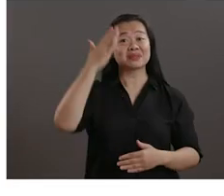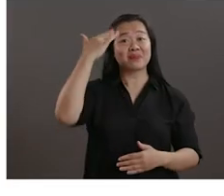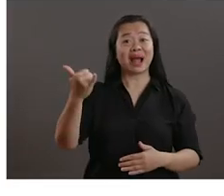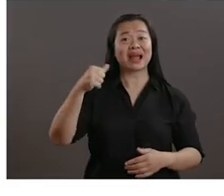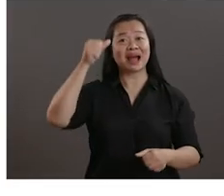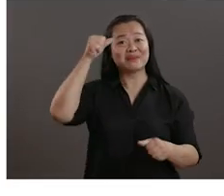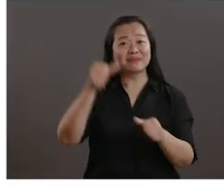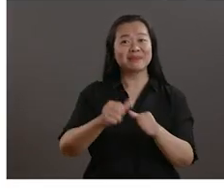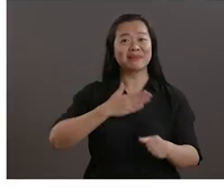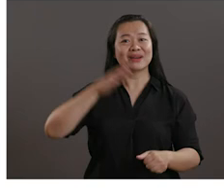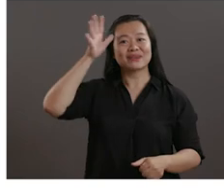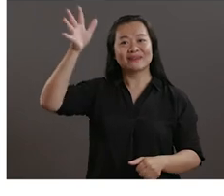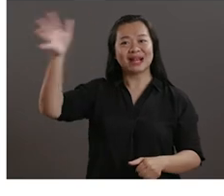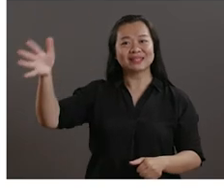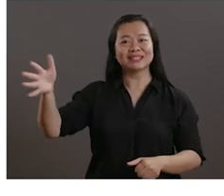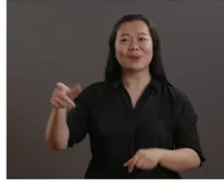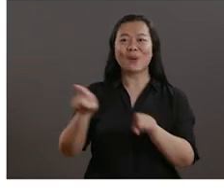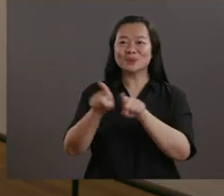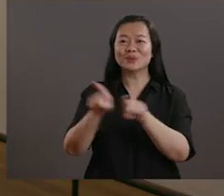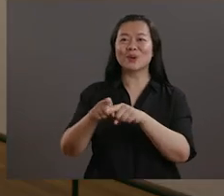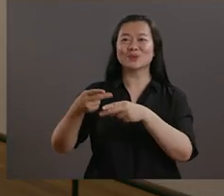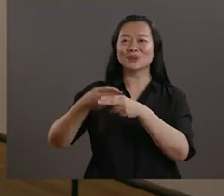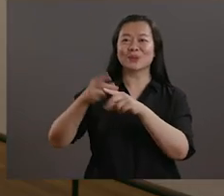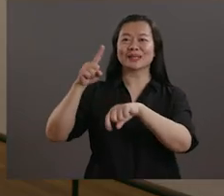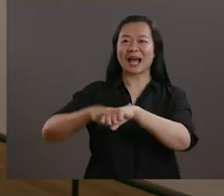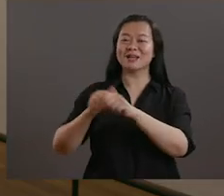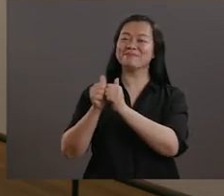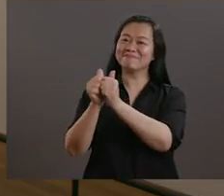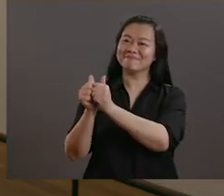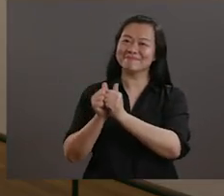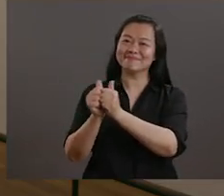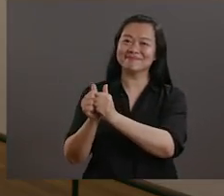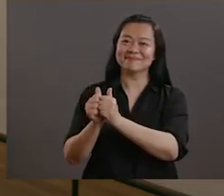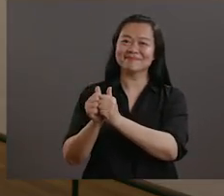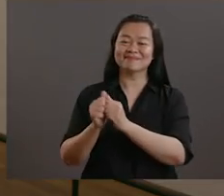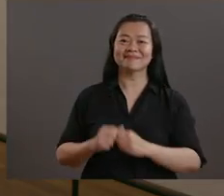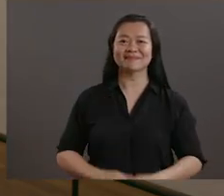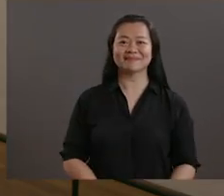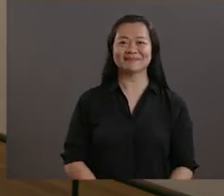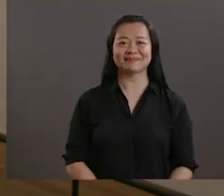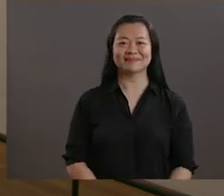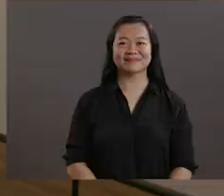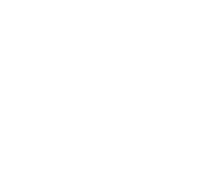recall my memories of my grandfather, and the limited time that I got to spend with him. There are